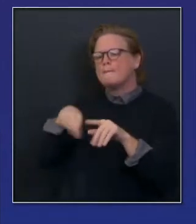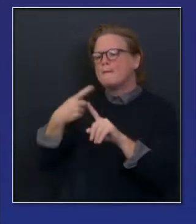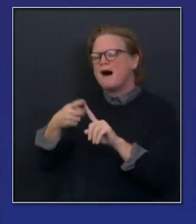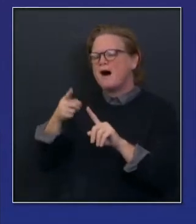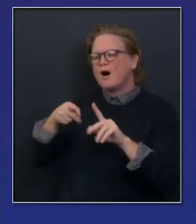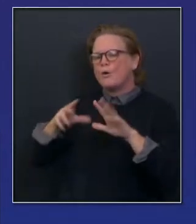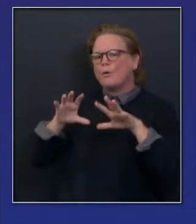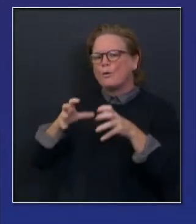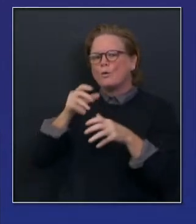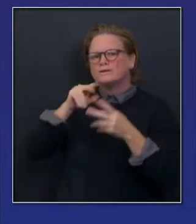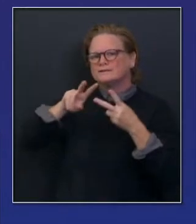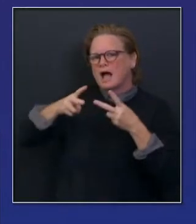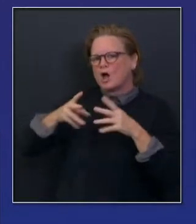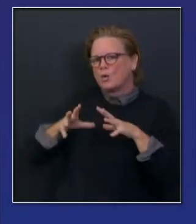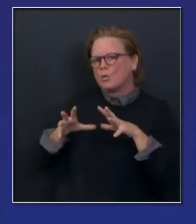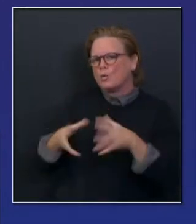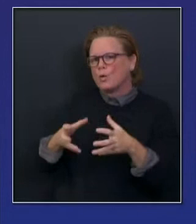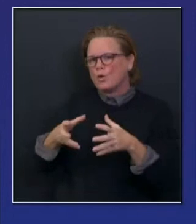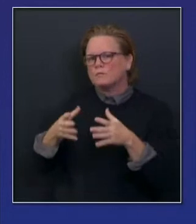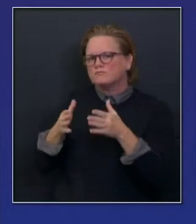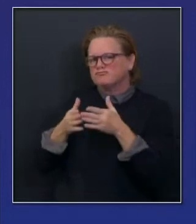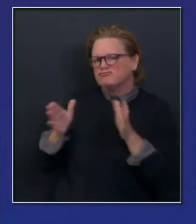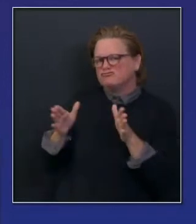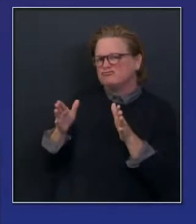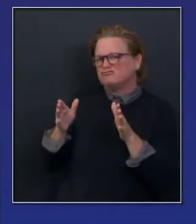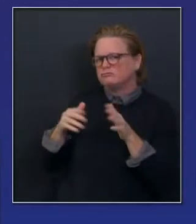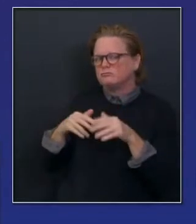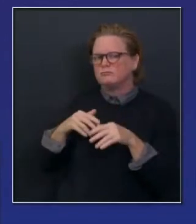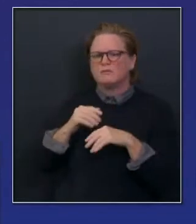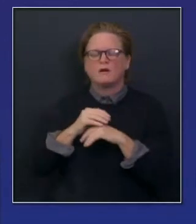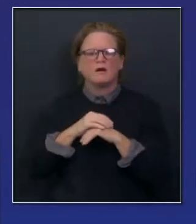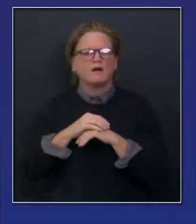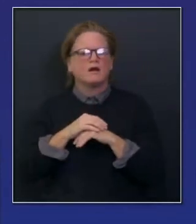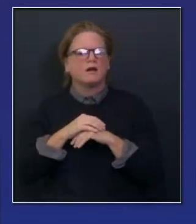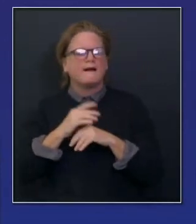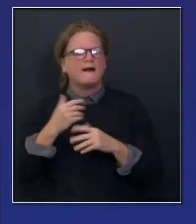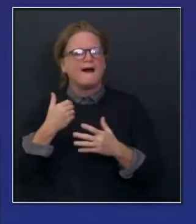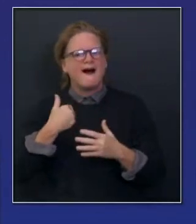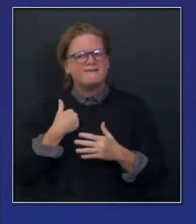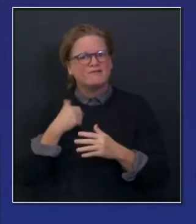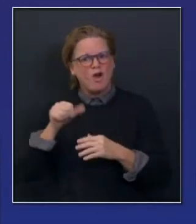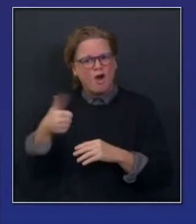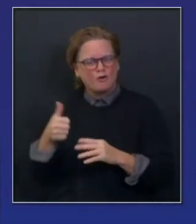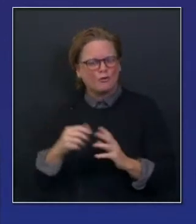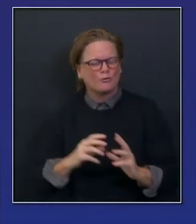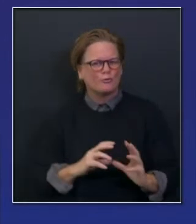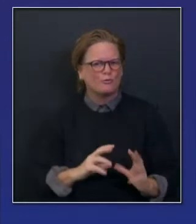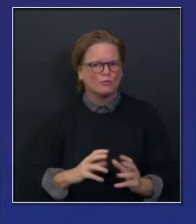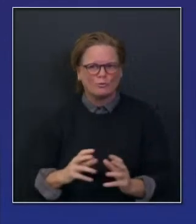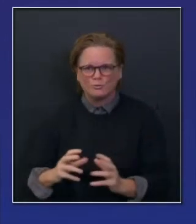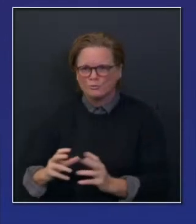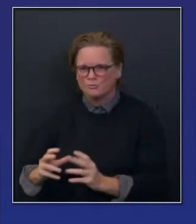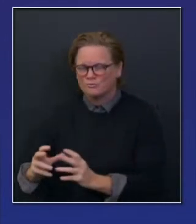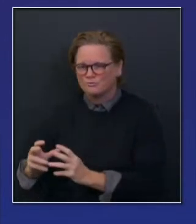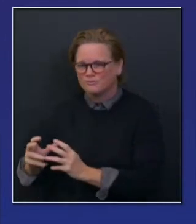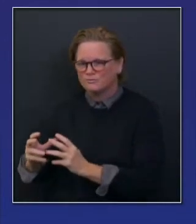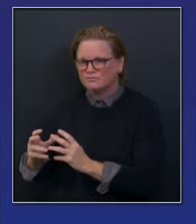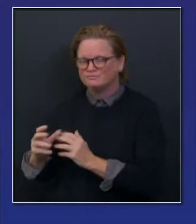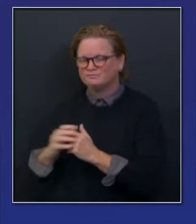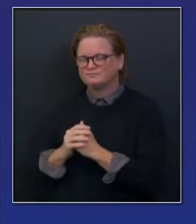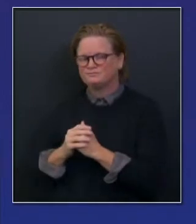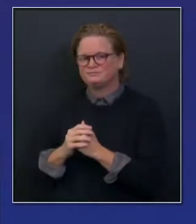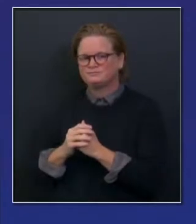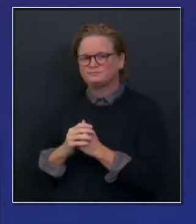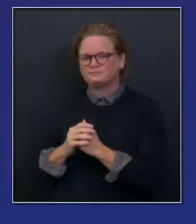a broad strokes population. But remember, they're subpopulations. And that's why we've created this tier status. So I want to give you an